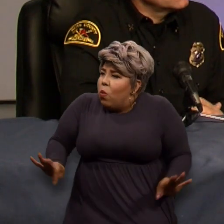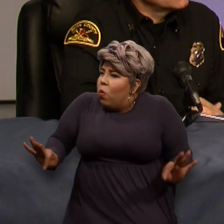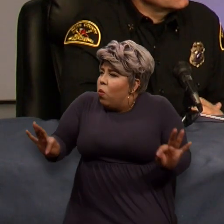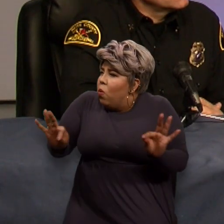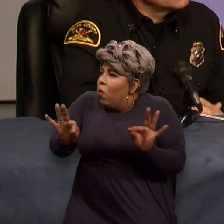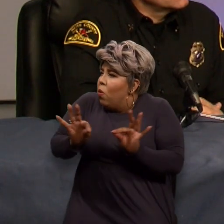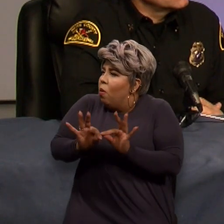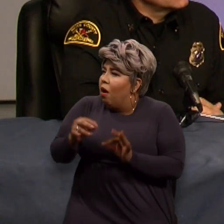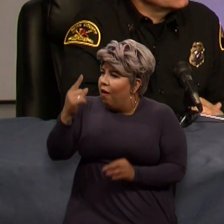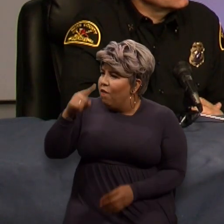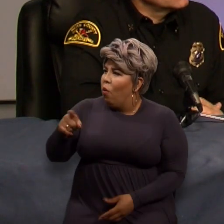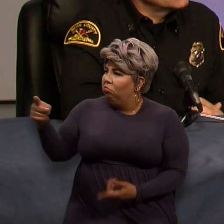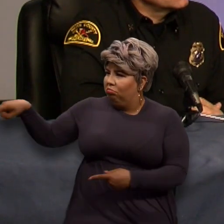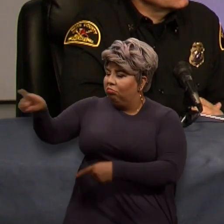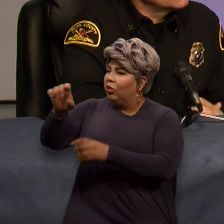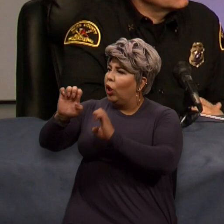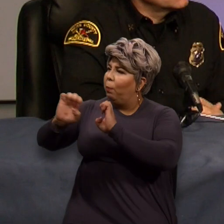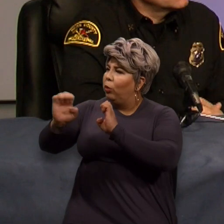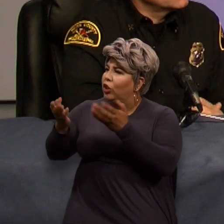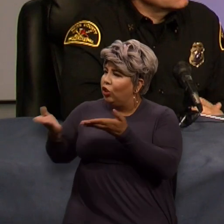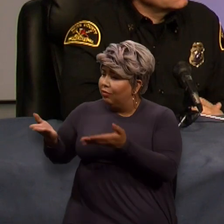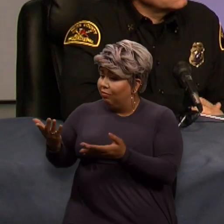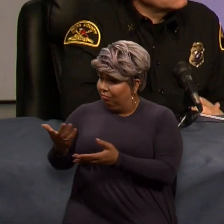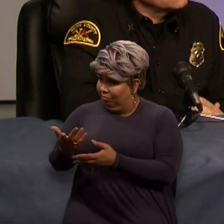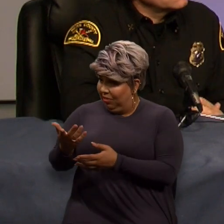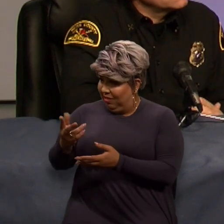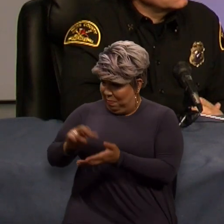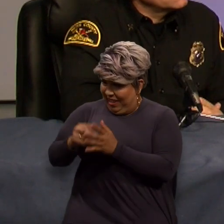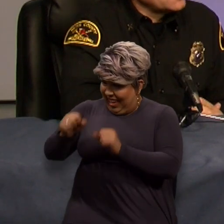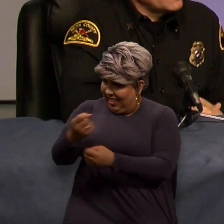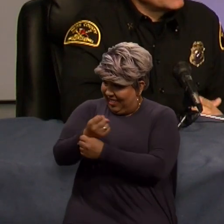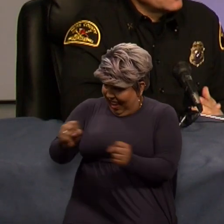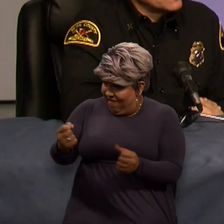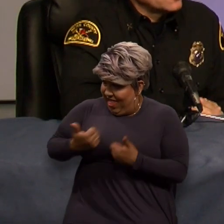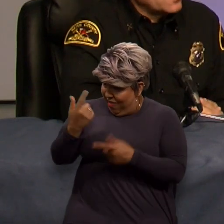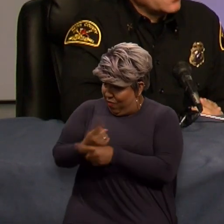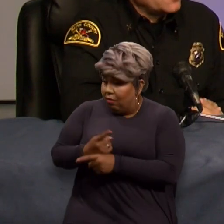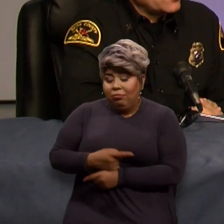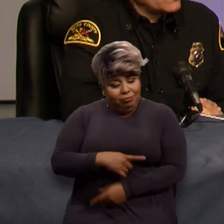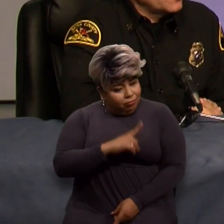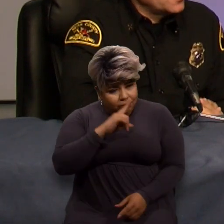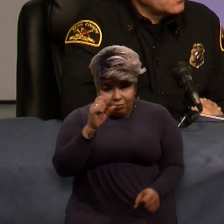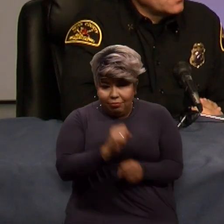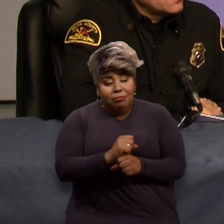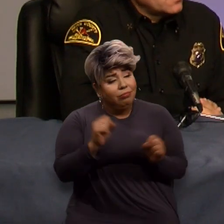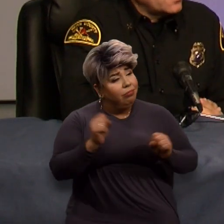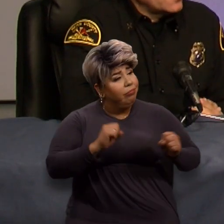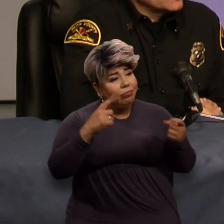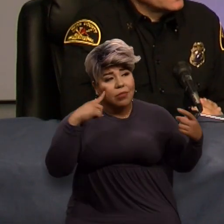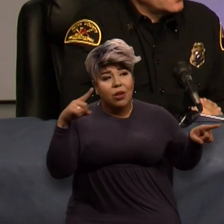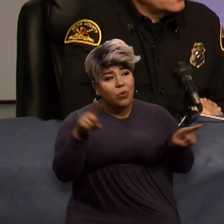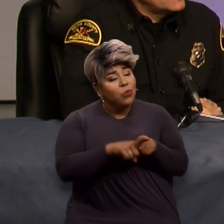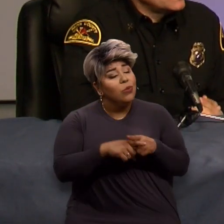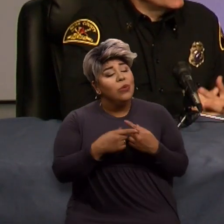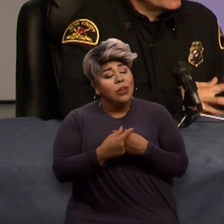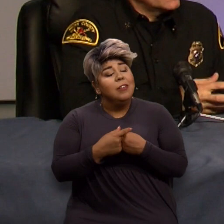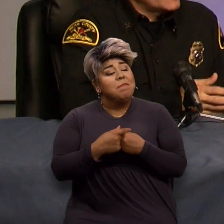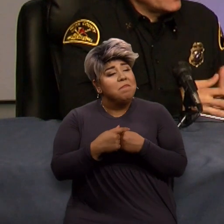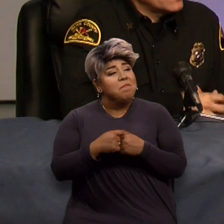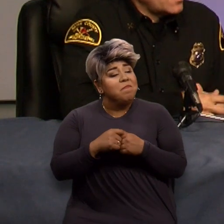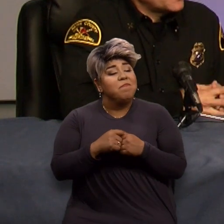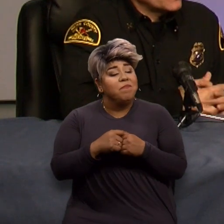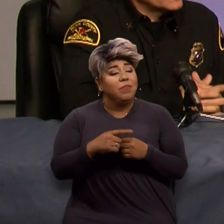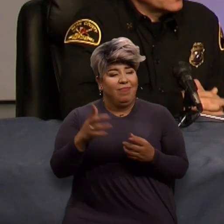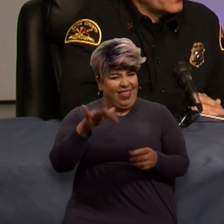first responders to know. Would you say it could be a matter of life and death? Absolutely. You know, I mean, as we said, you know,